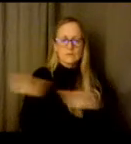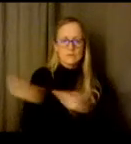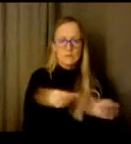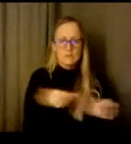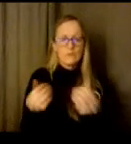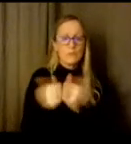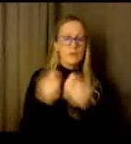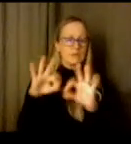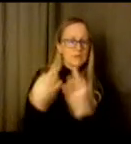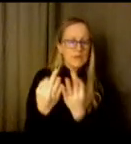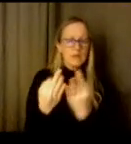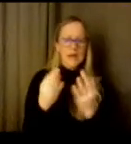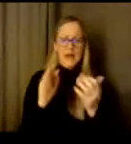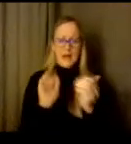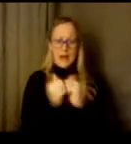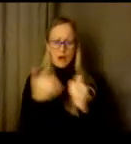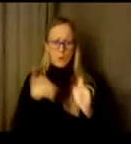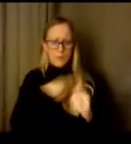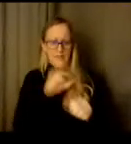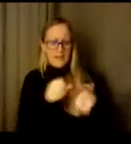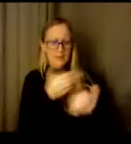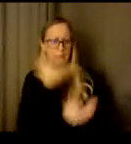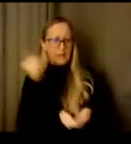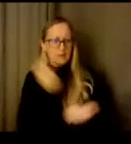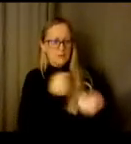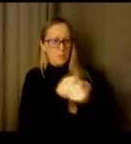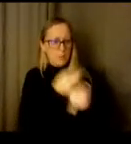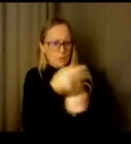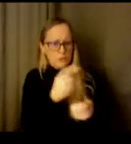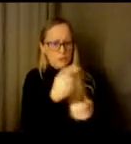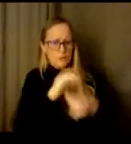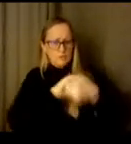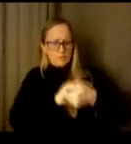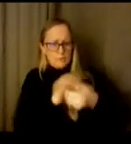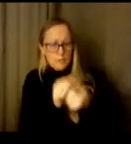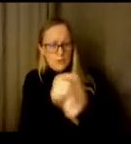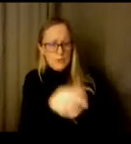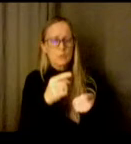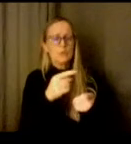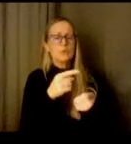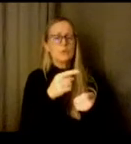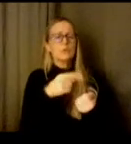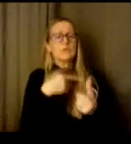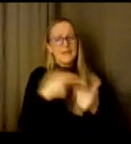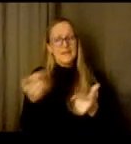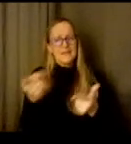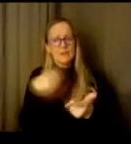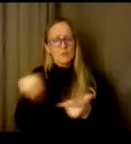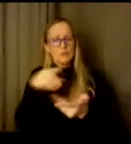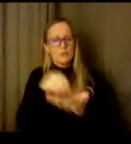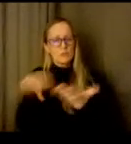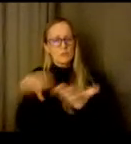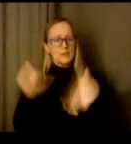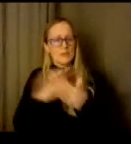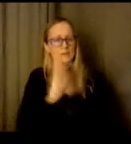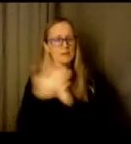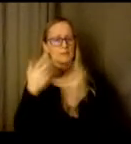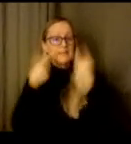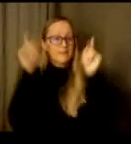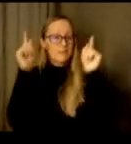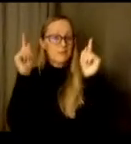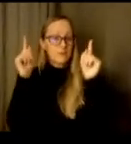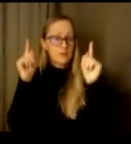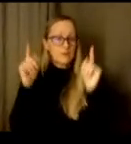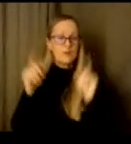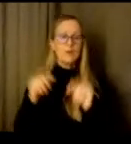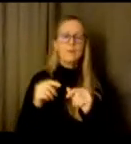support and partner with them for their students success in the classroom. In addition, you know as a social worker and the